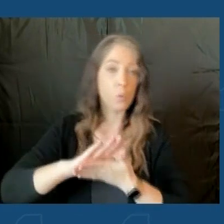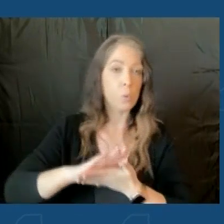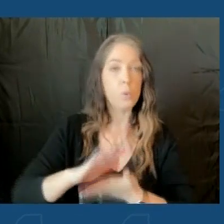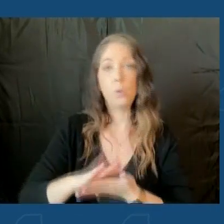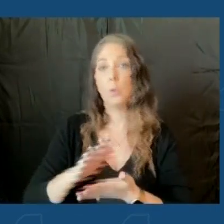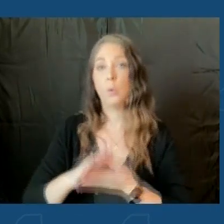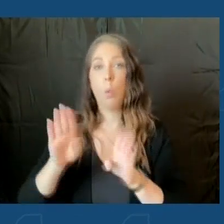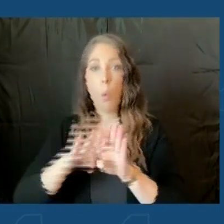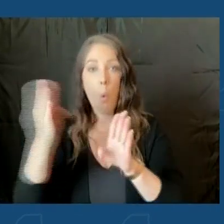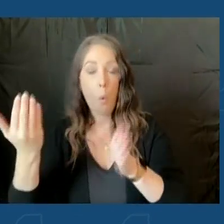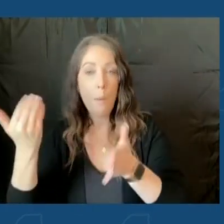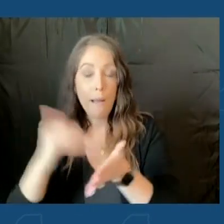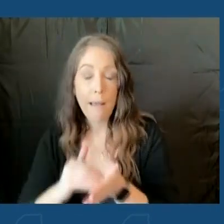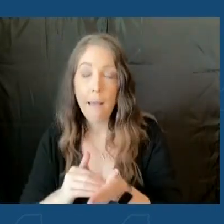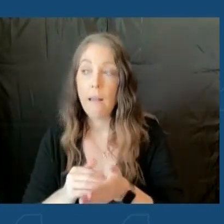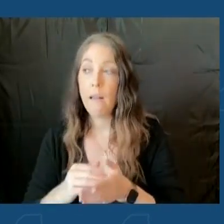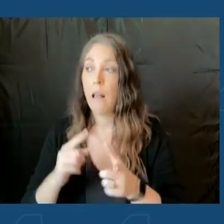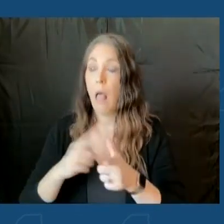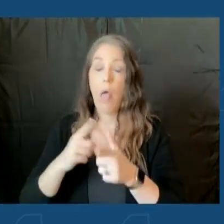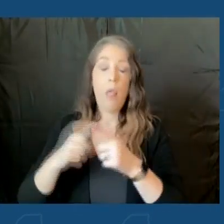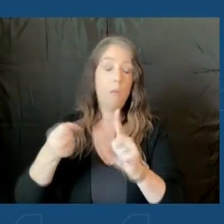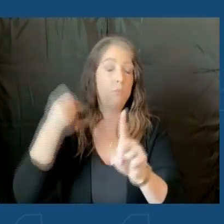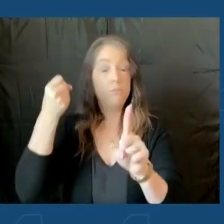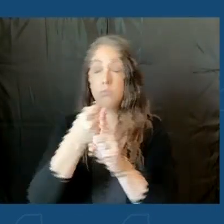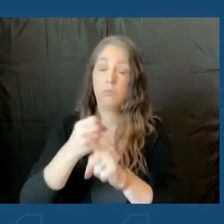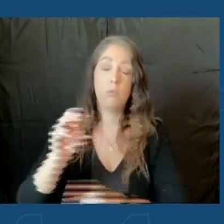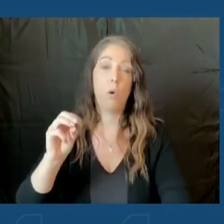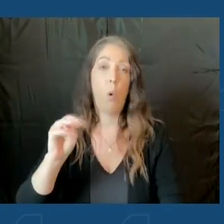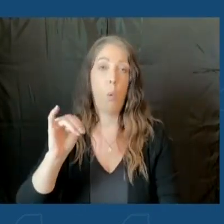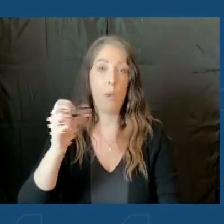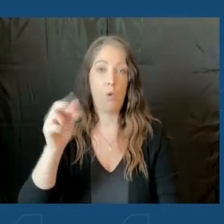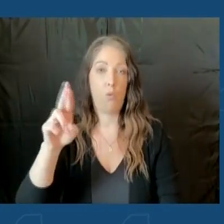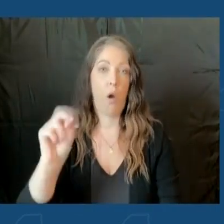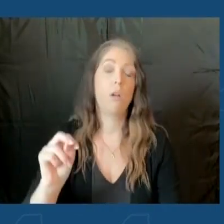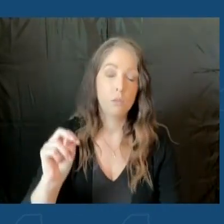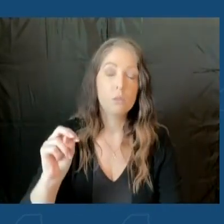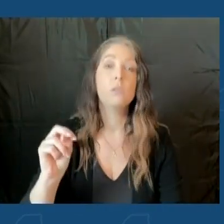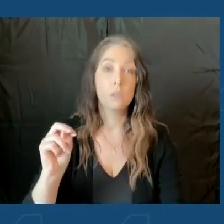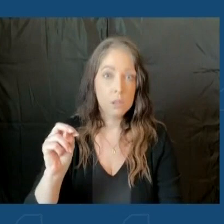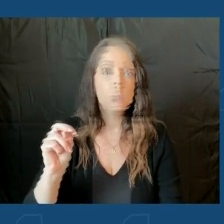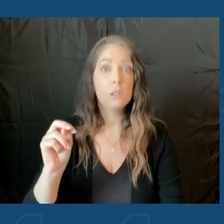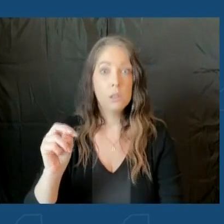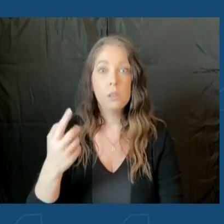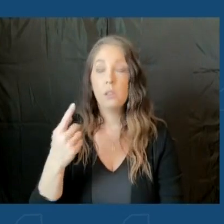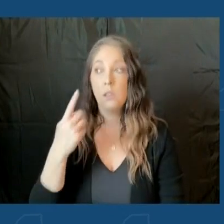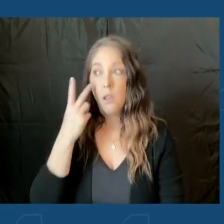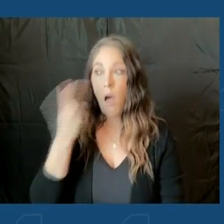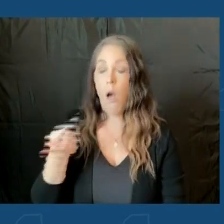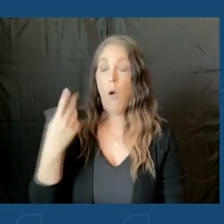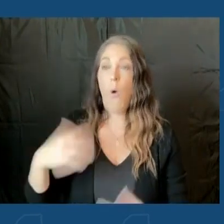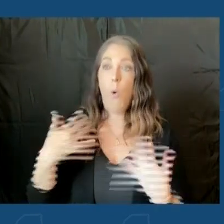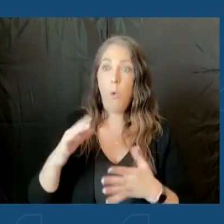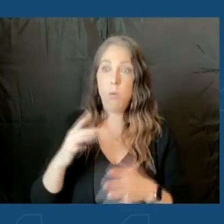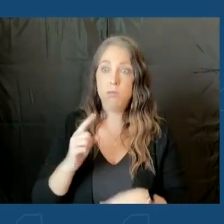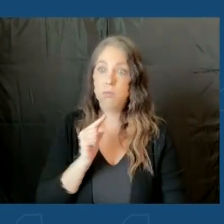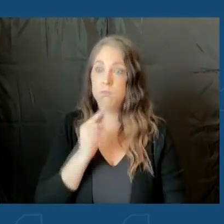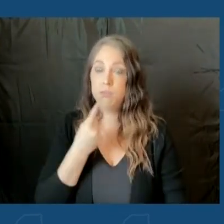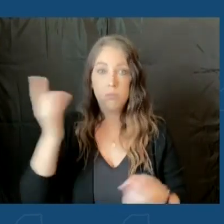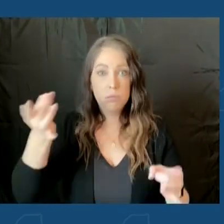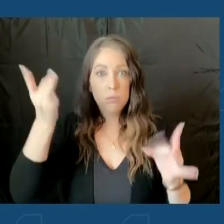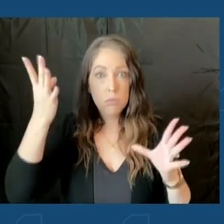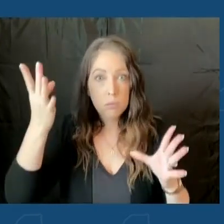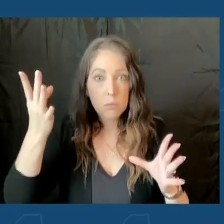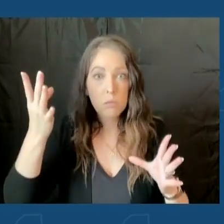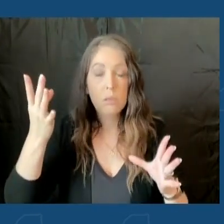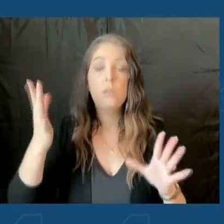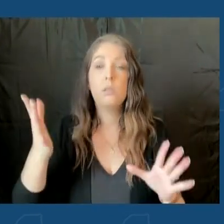And then all of a sudden we got slammed with Omicron and we saw a very serious crisis at the time. So I wanted to sit down with my team